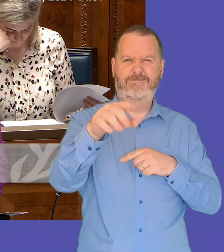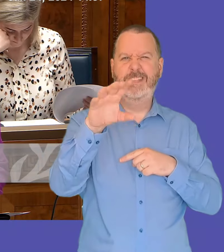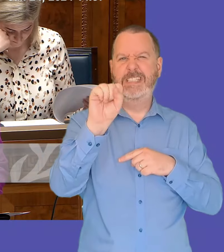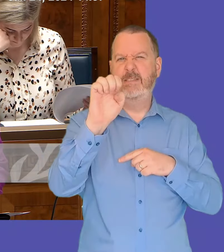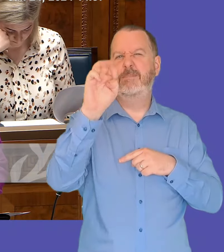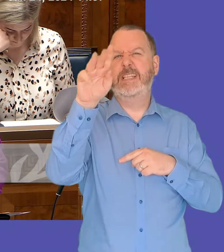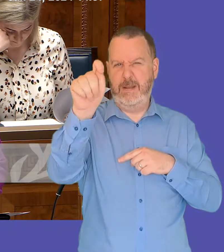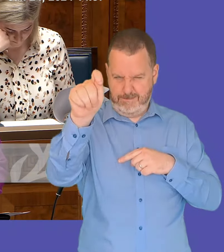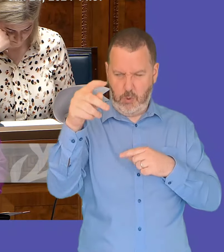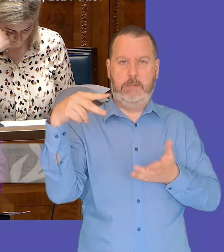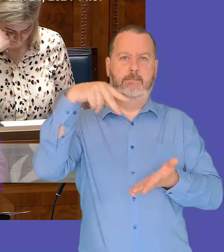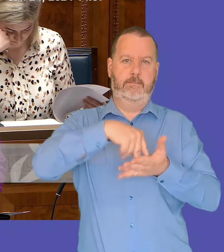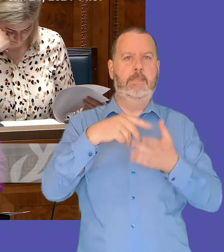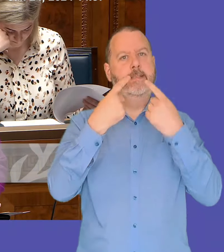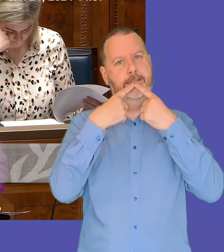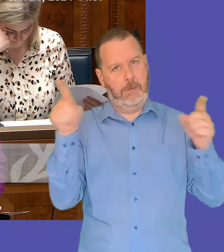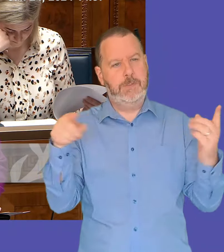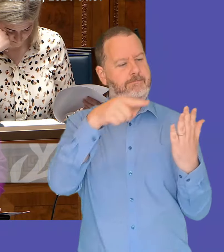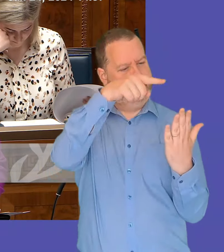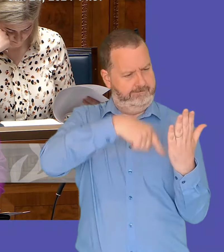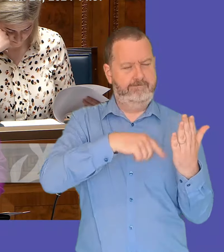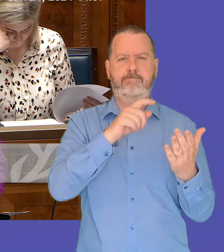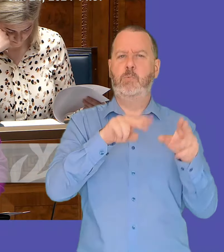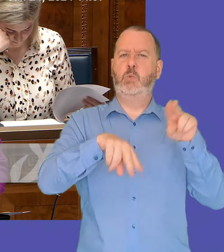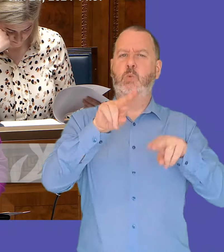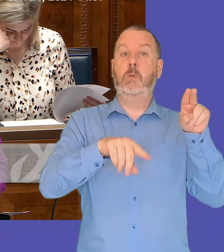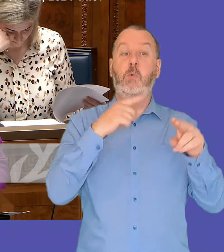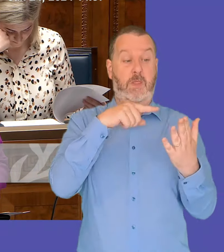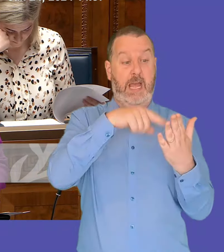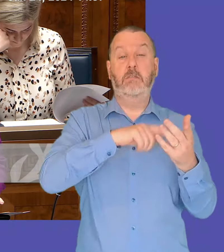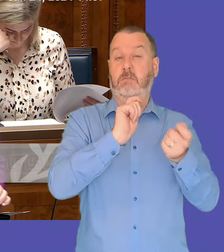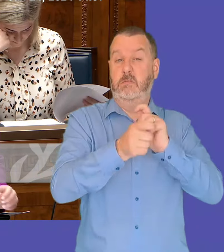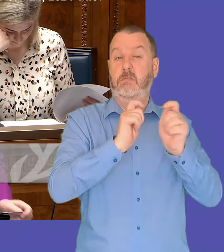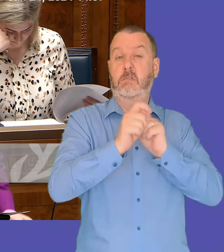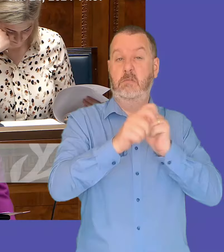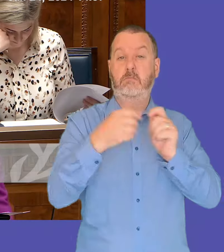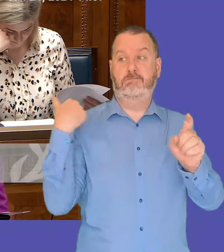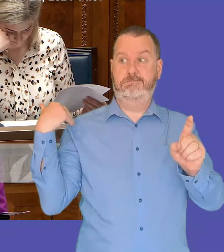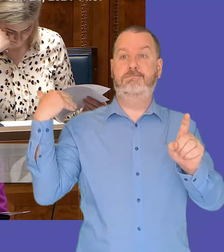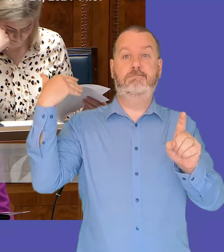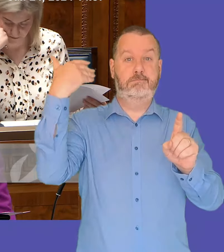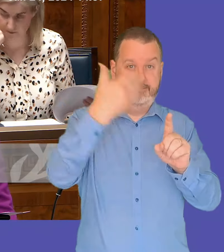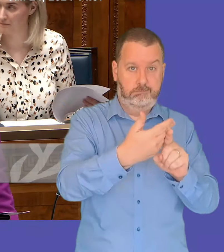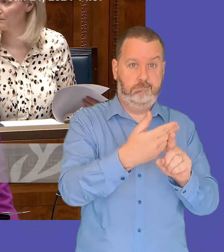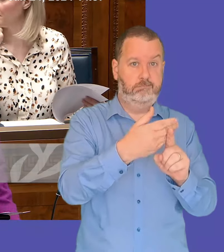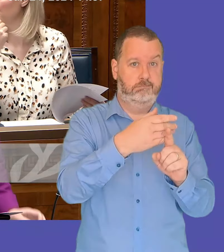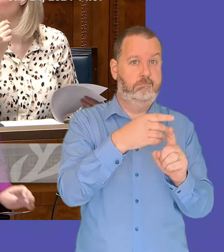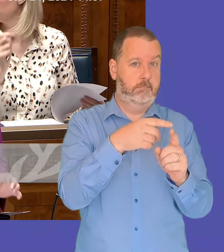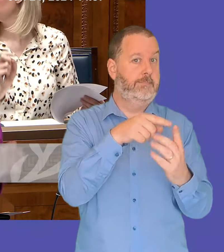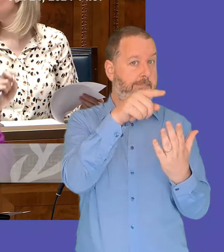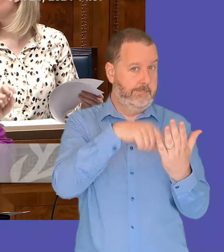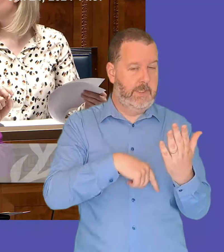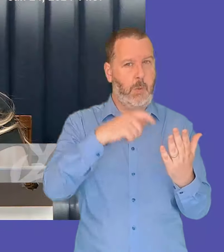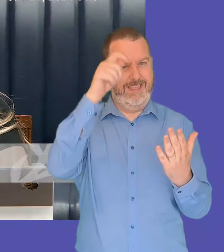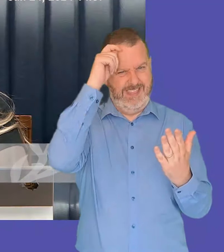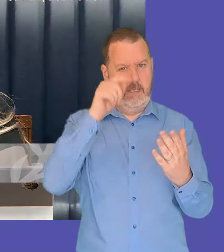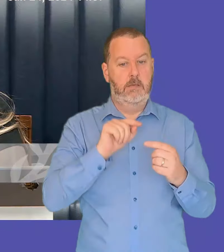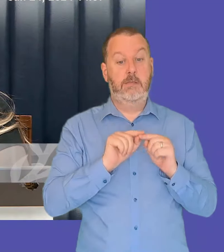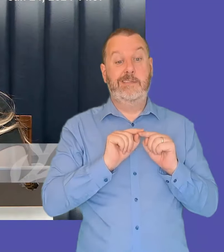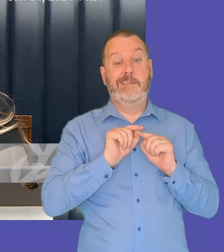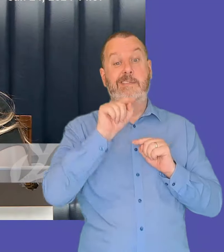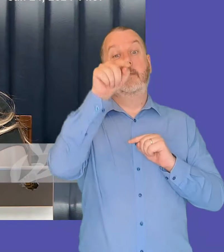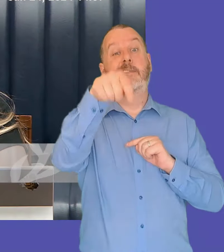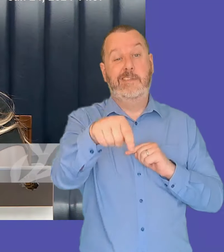to bring that forward but um it's a piece of work that's been ongoing for some time and i think that we probably would be um very early in in the new